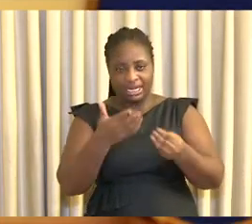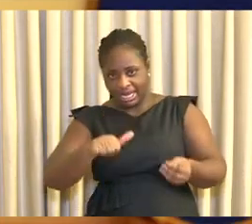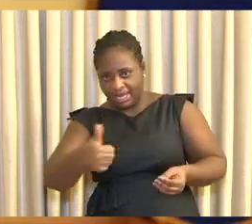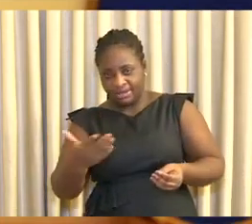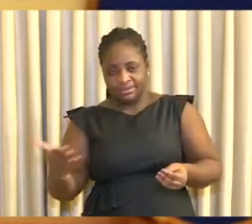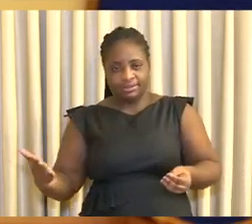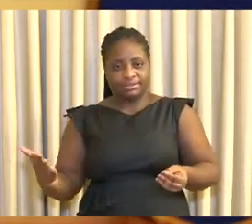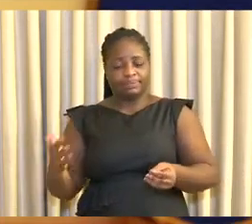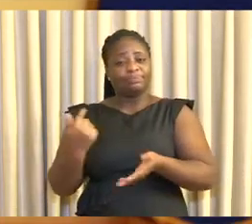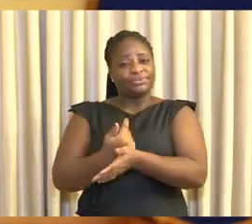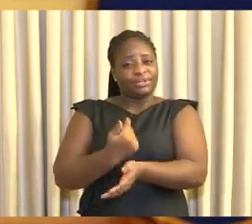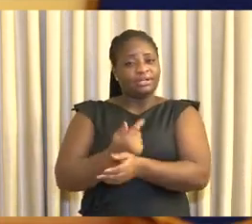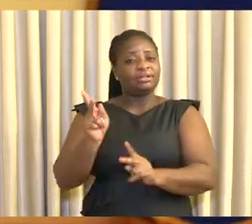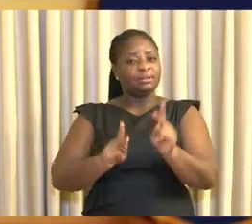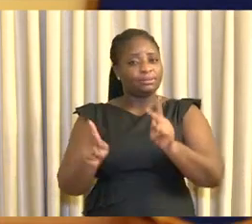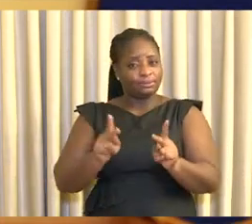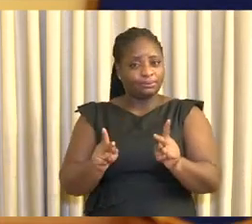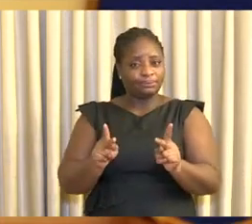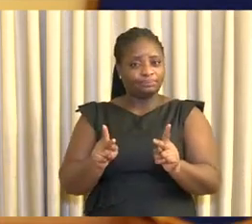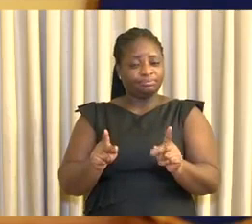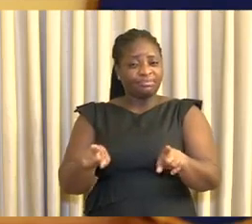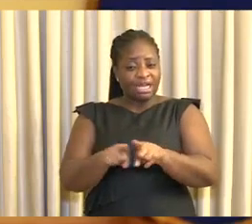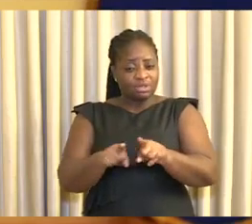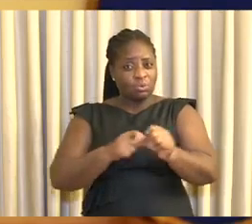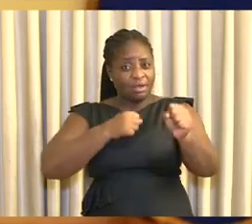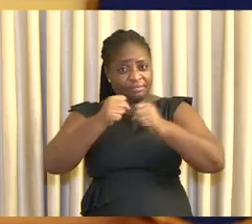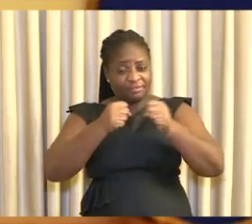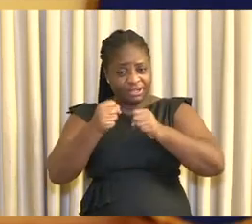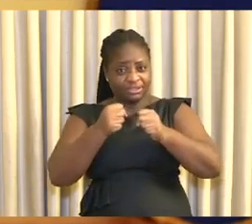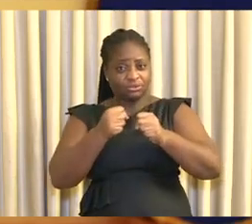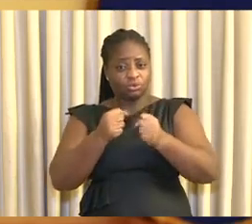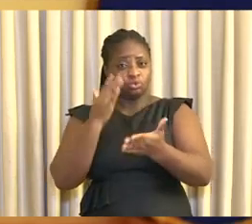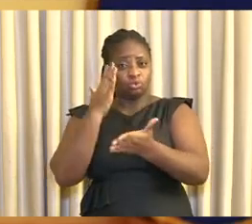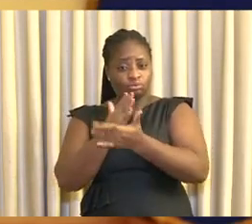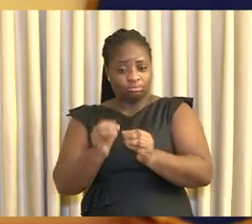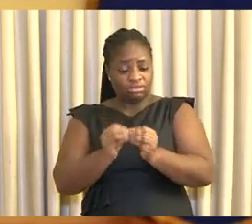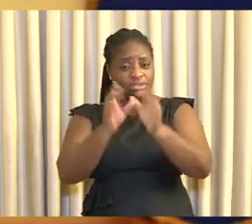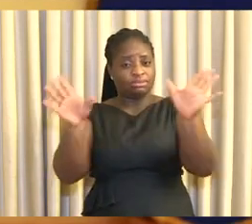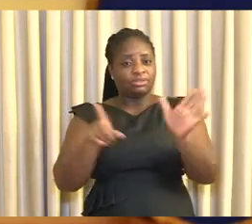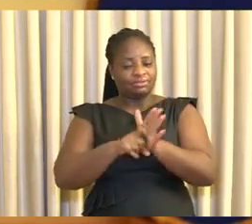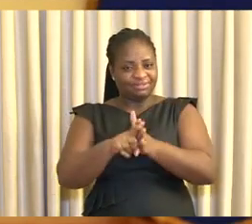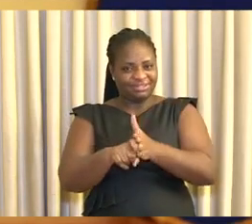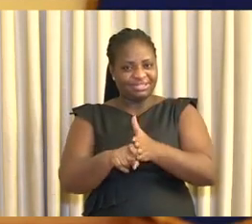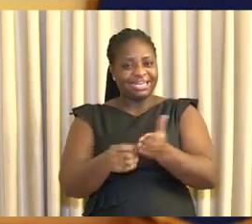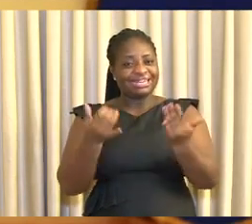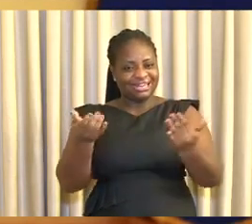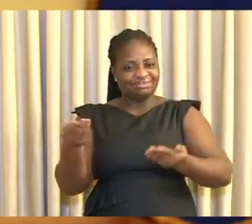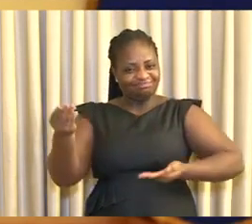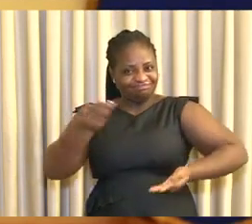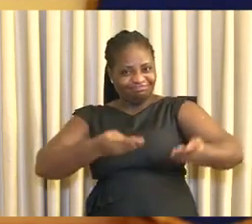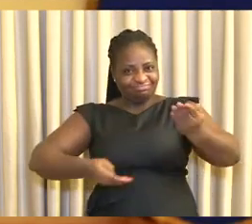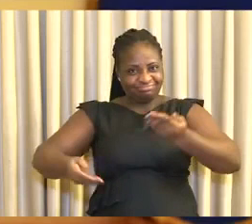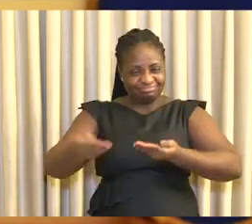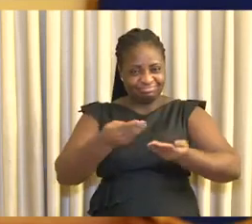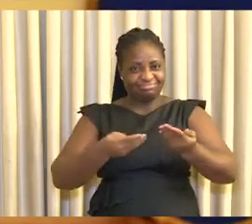Fellow Ghanaians, as we fight to hold the spread of the virus, we are also engaged in fights on two